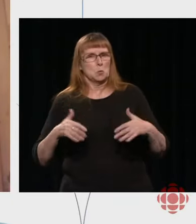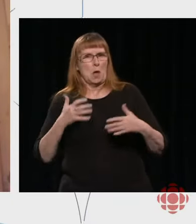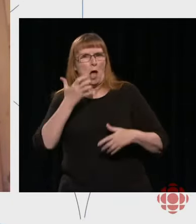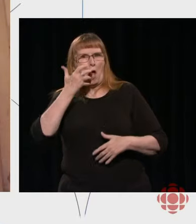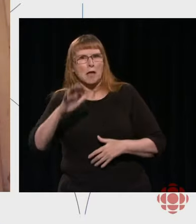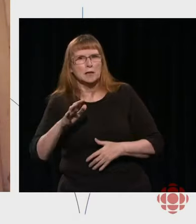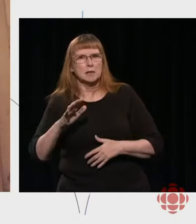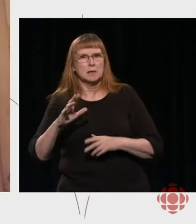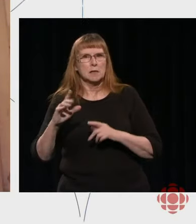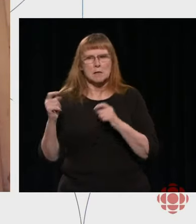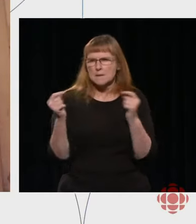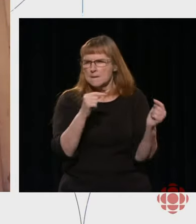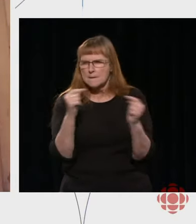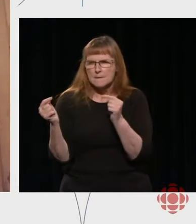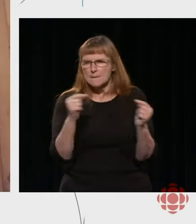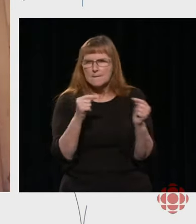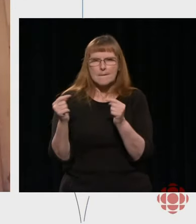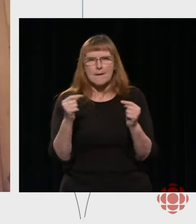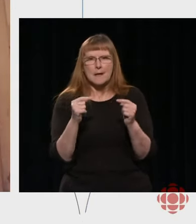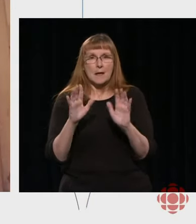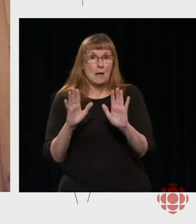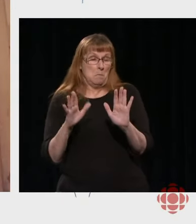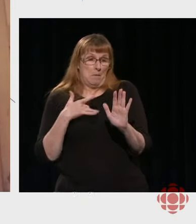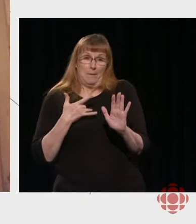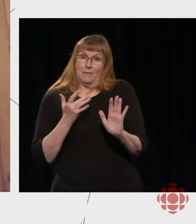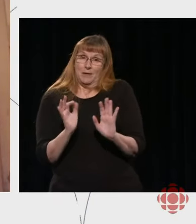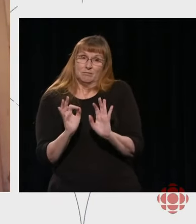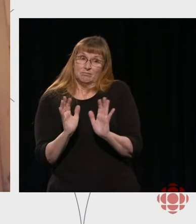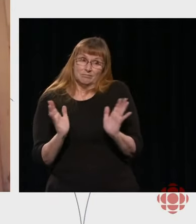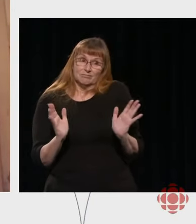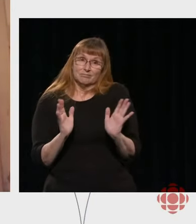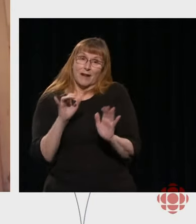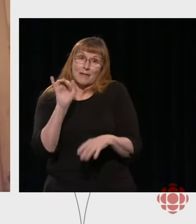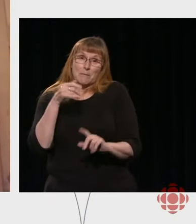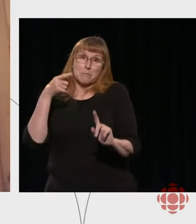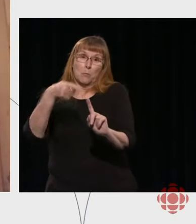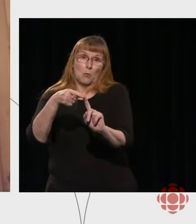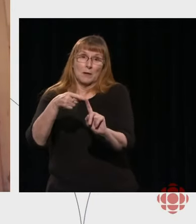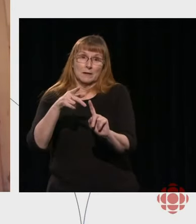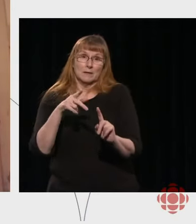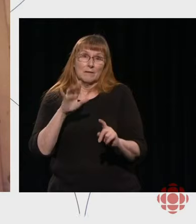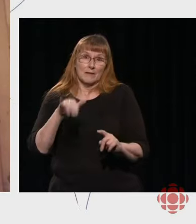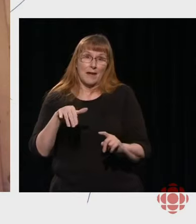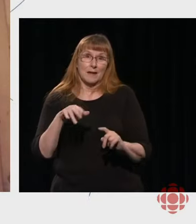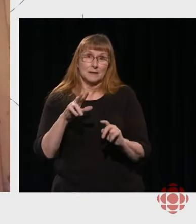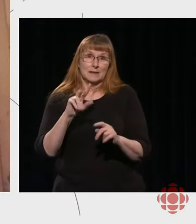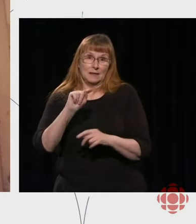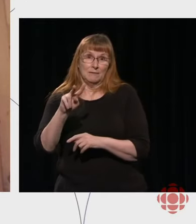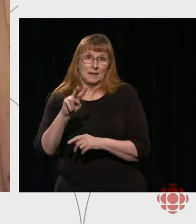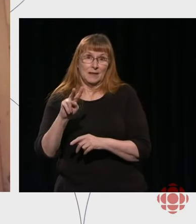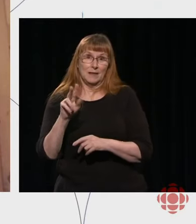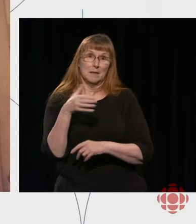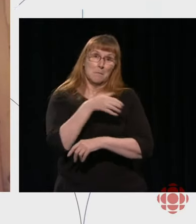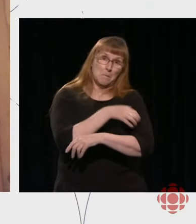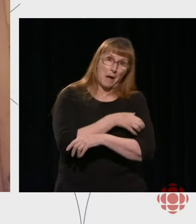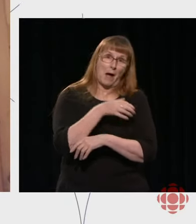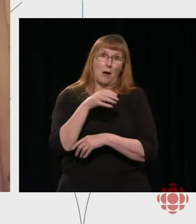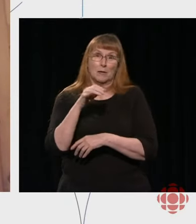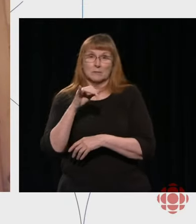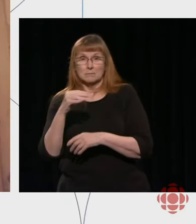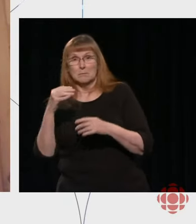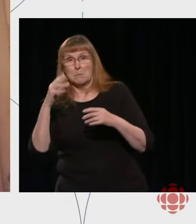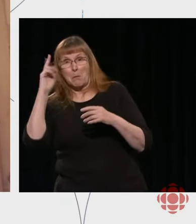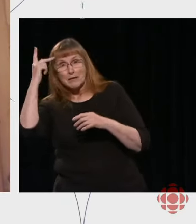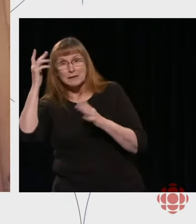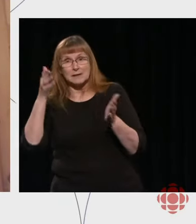our politics. And we think that's a really critical part of what Power & Politics does for us, too. But at the end of the day, it's